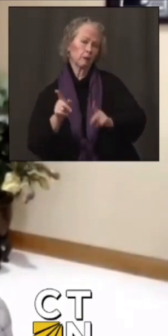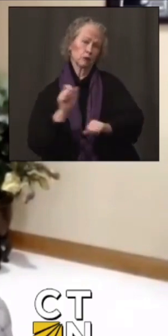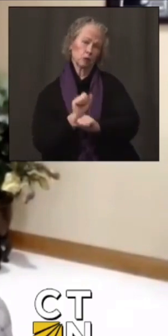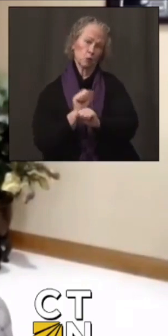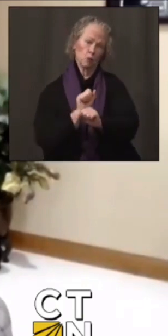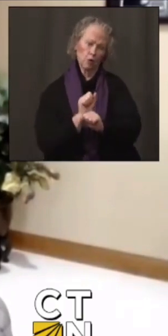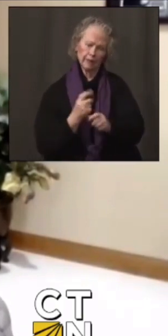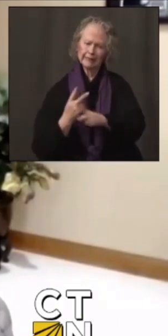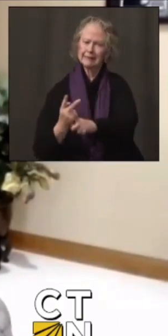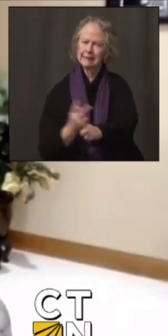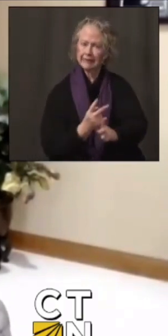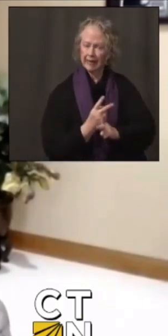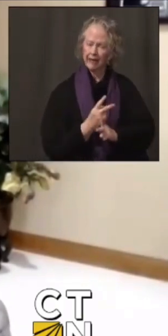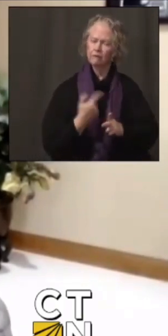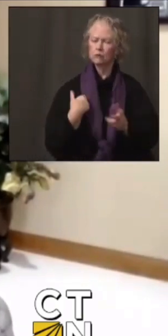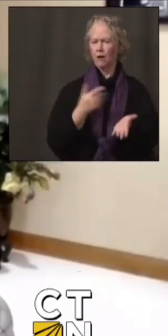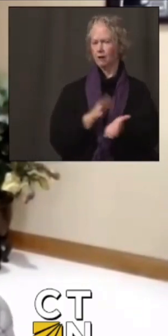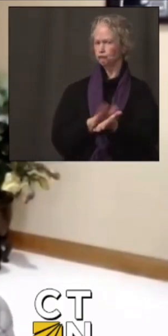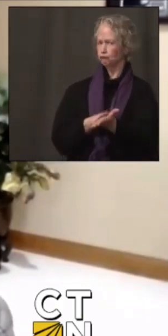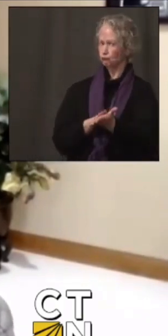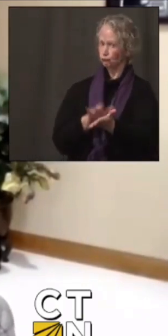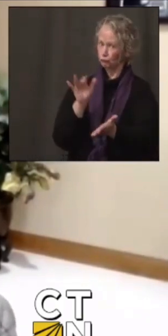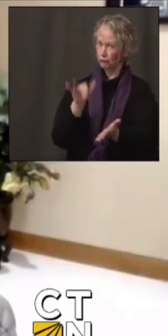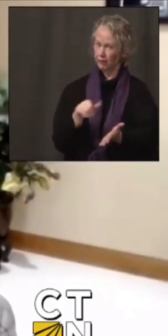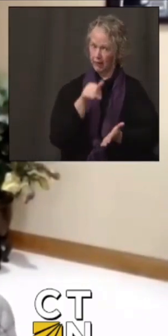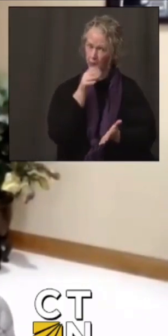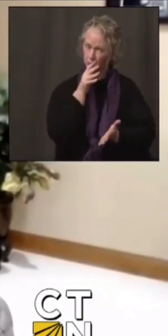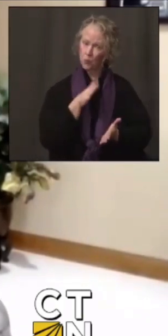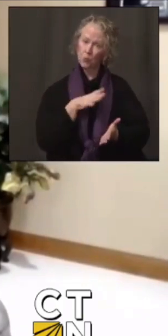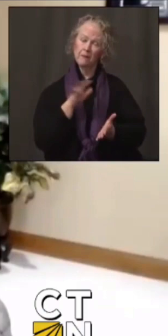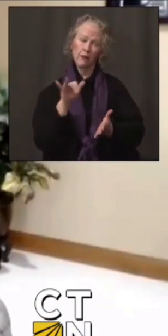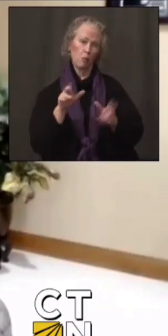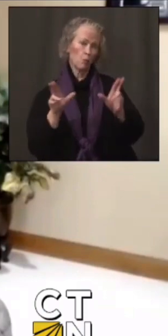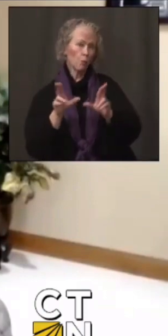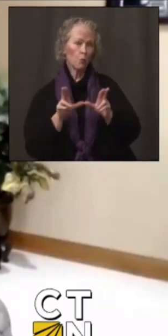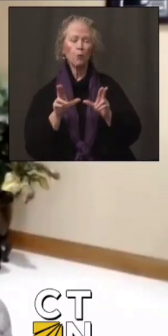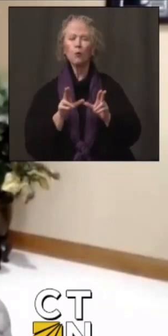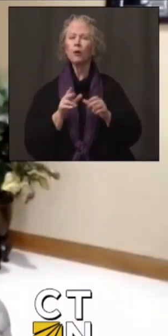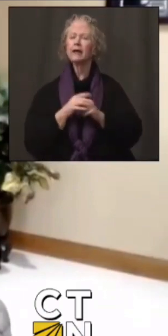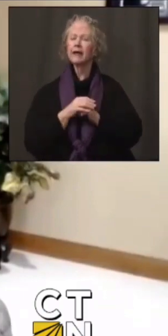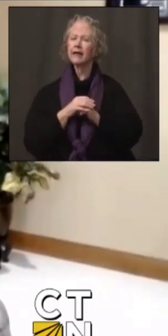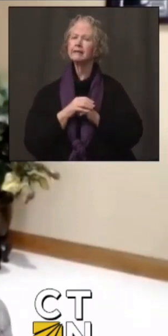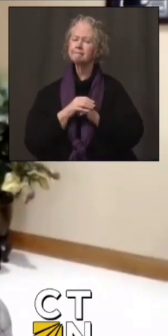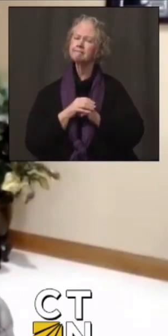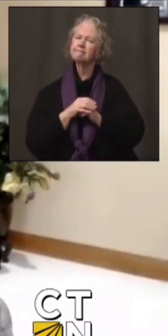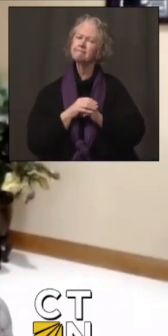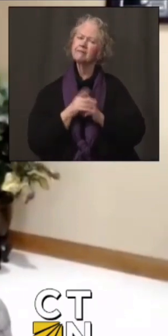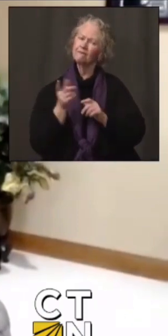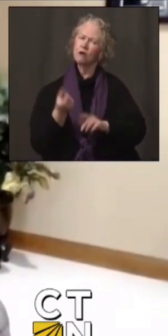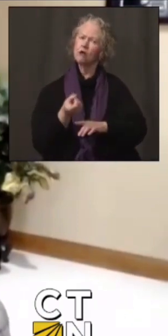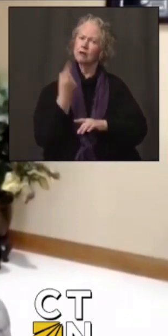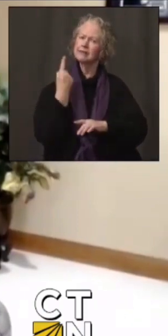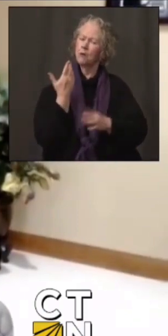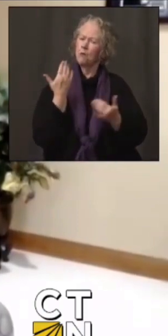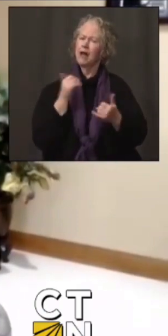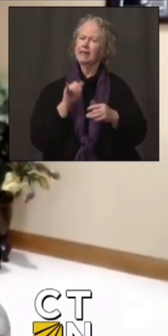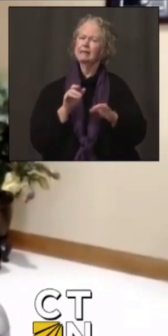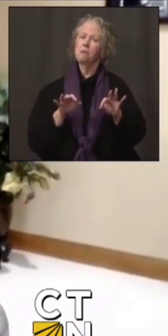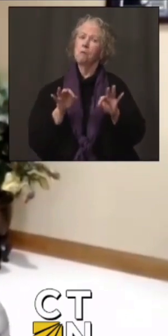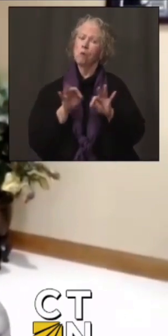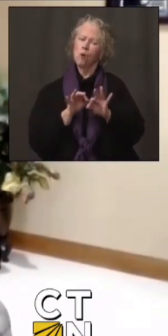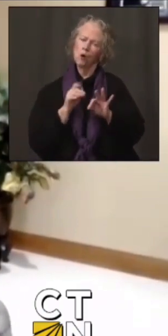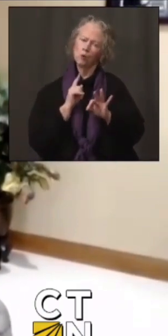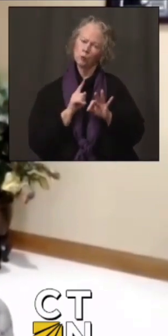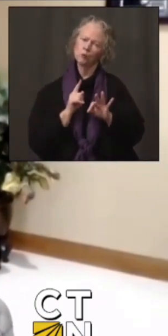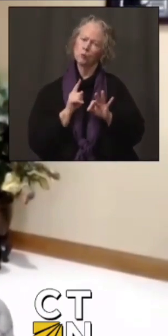right thing to do. So hats off to you and to the union and to Mrs. Redwood for understanding the importance of bringing this forward